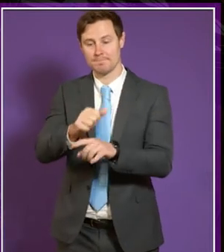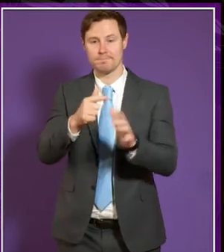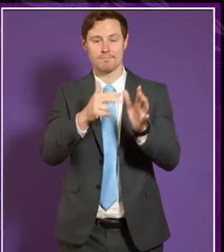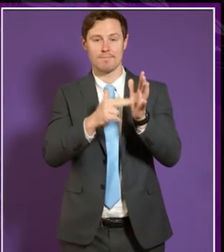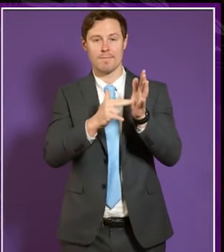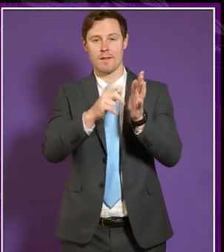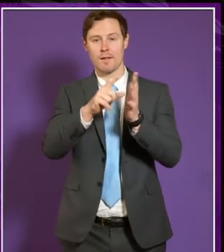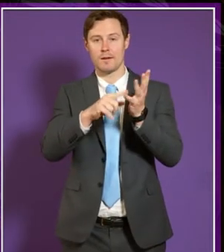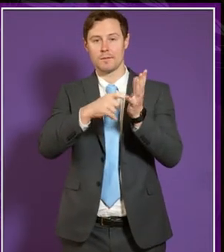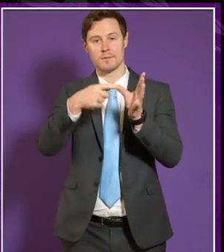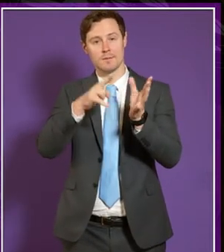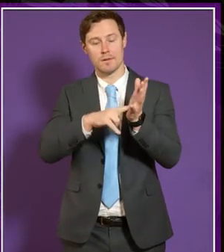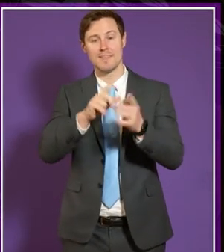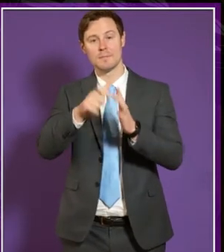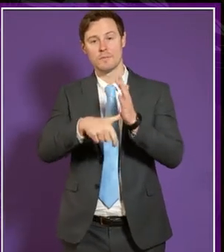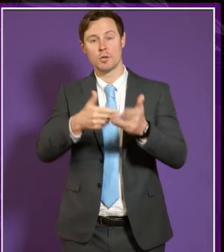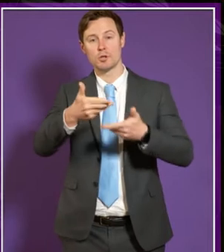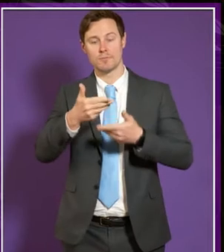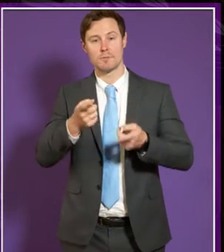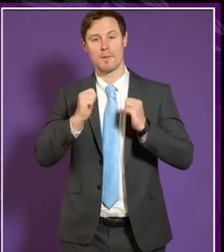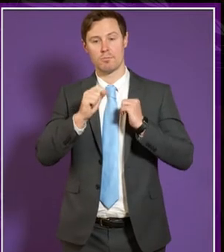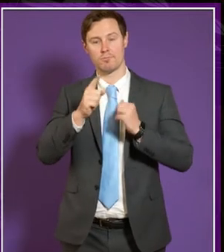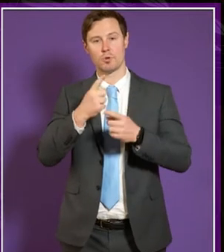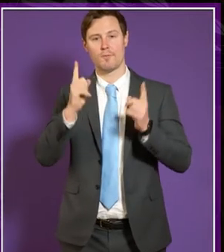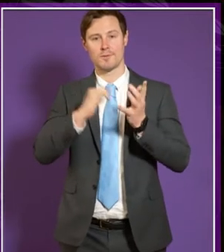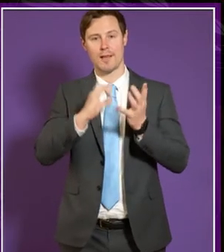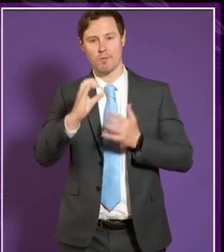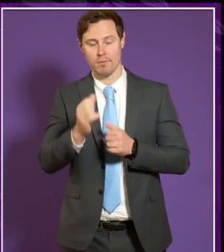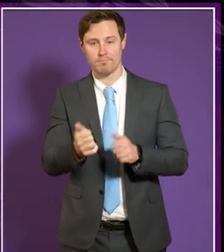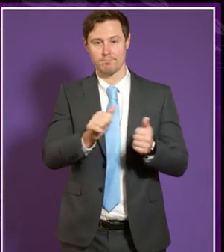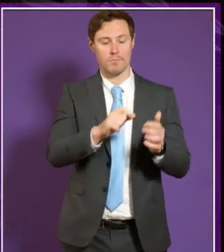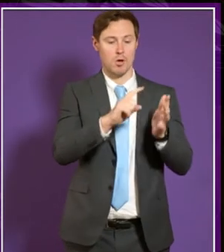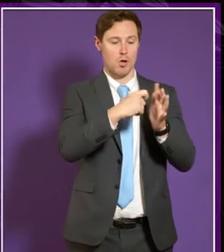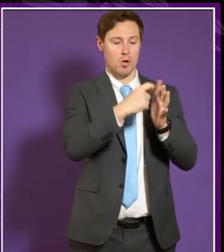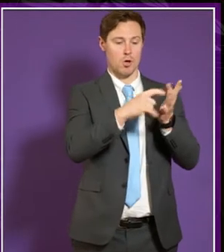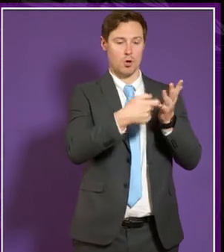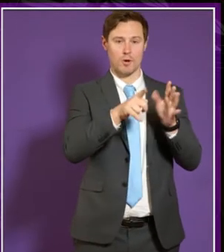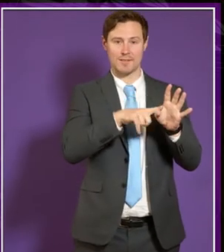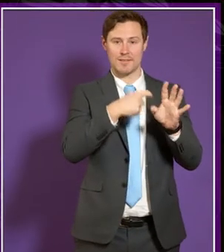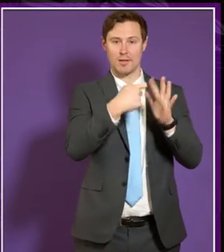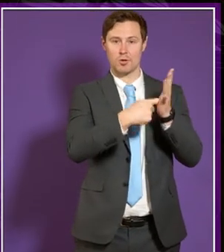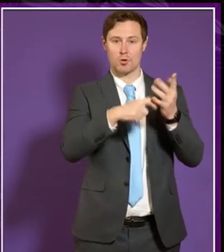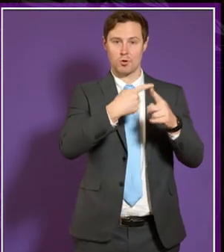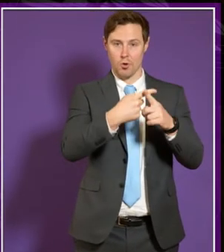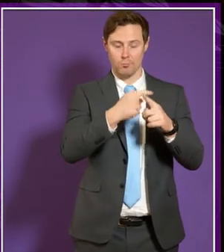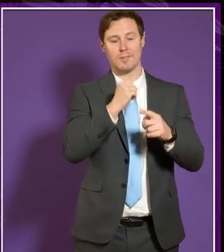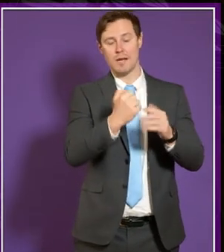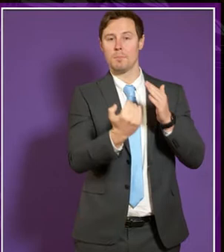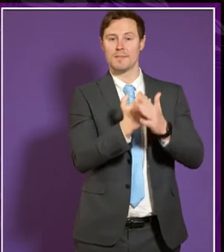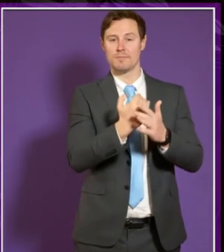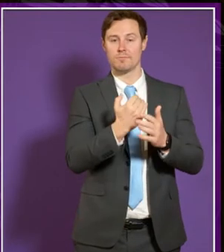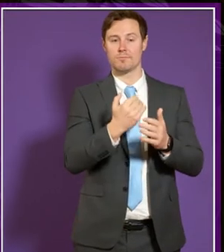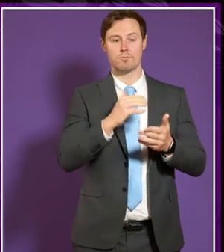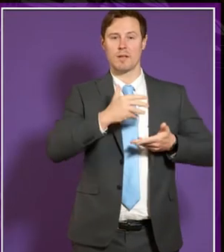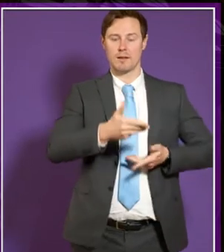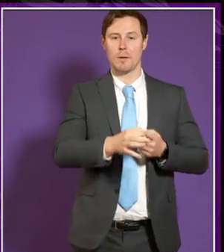service manager at the University of Strathclyde, and Kirsty Knox, who is assistant head of recruitment, admissions and participation service at the